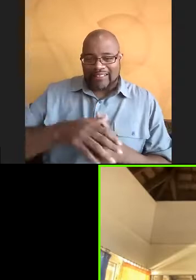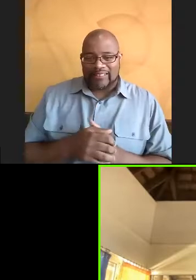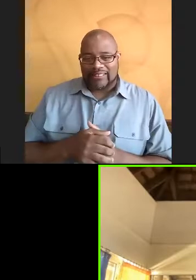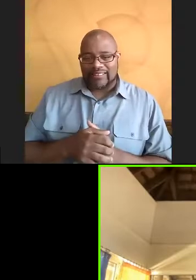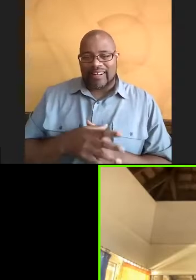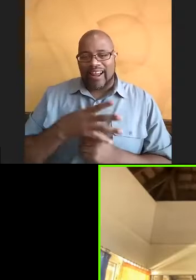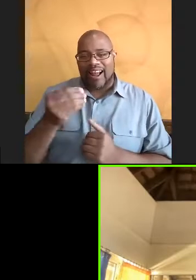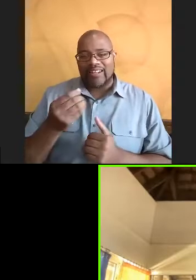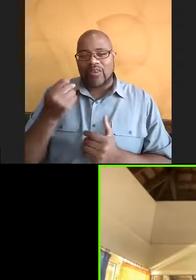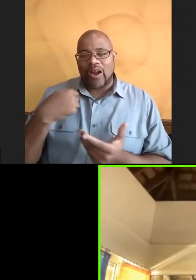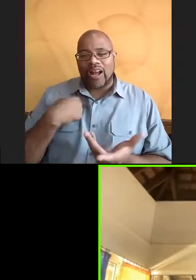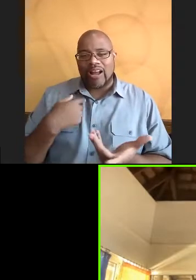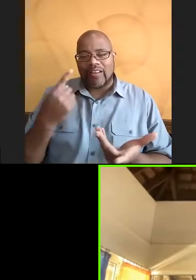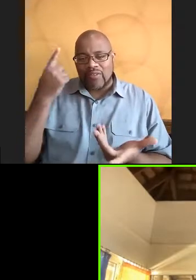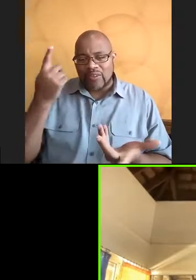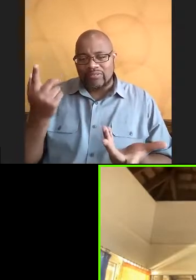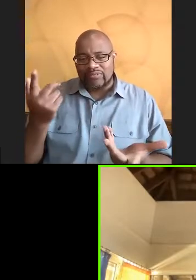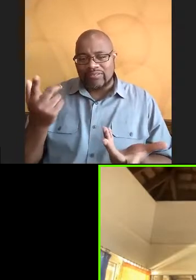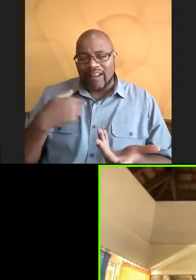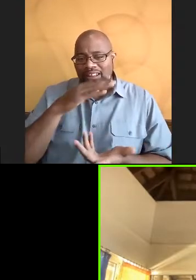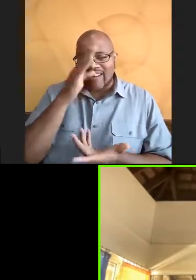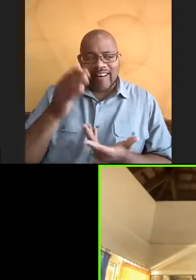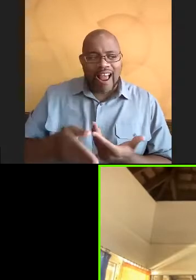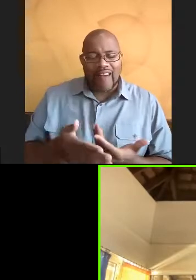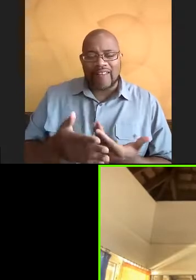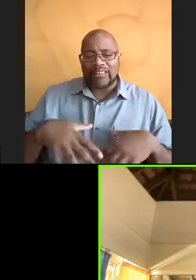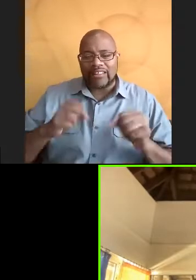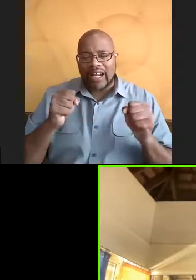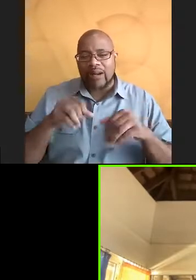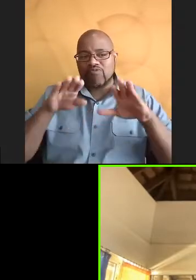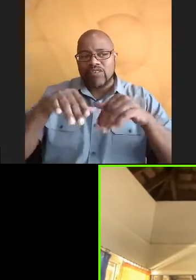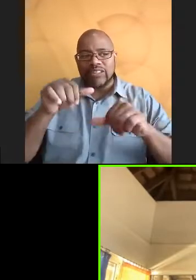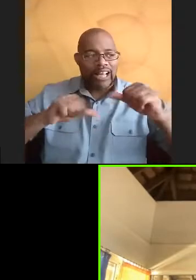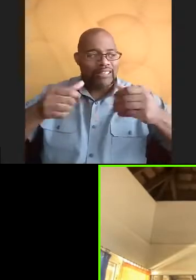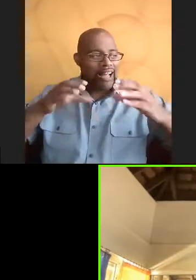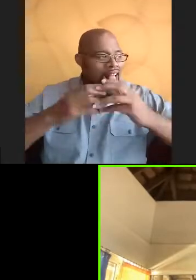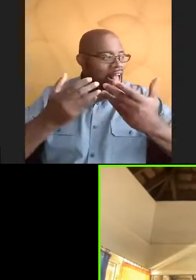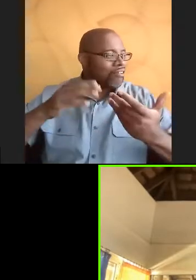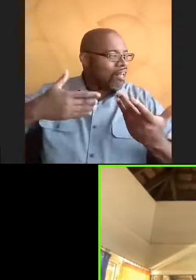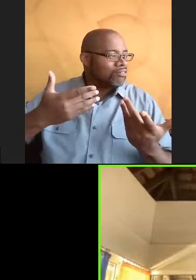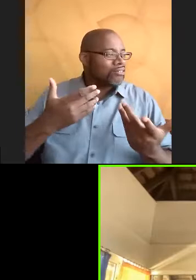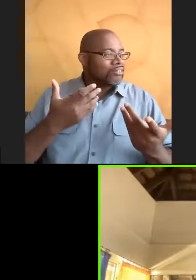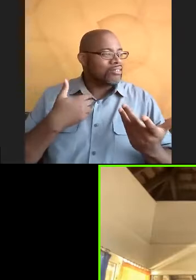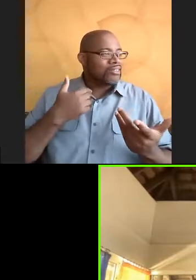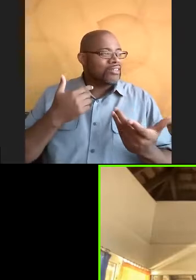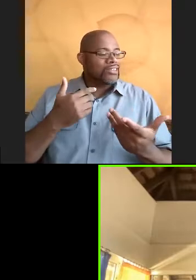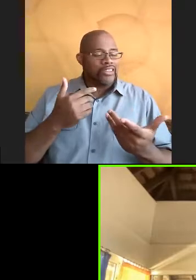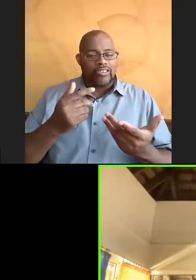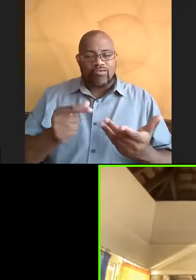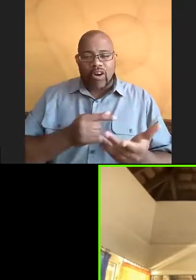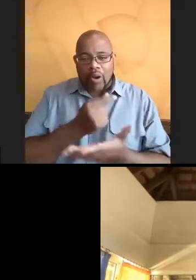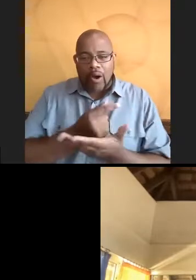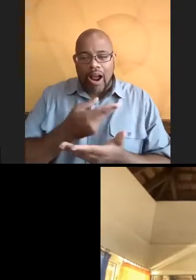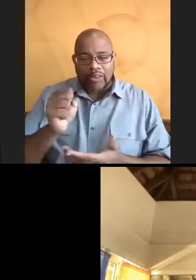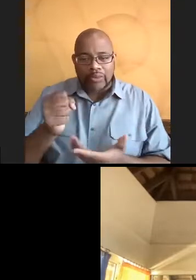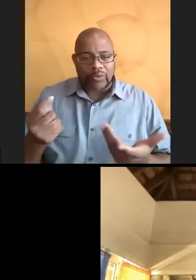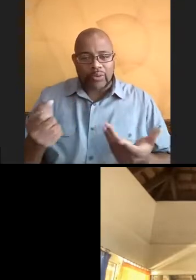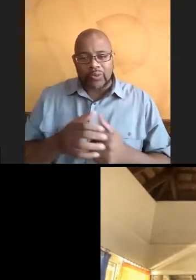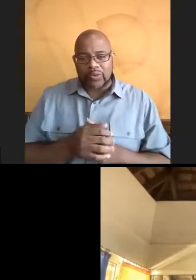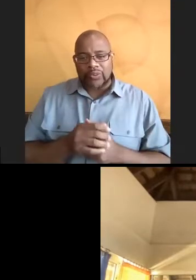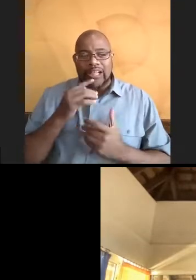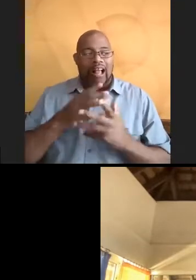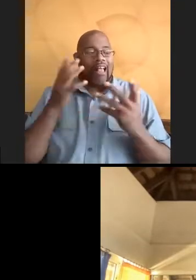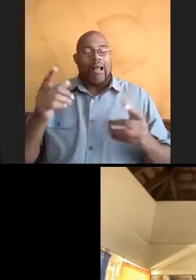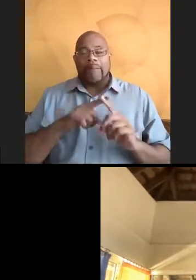And so I was like, I have never taken a Marine science class. I just graduated high school. Oh my gosh, this is a lot.